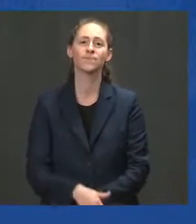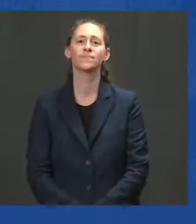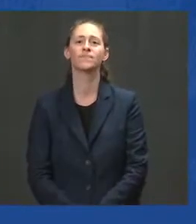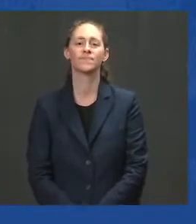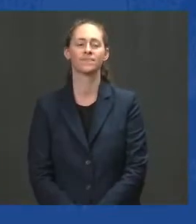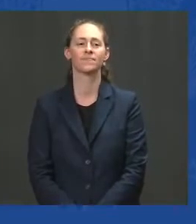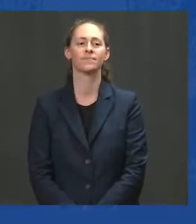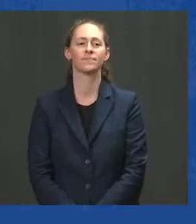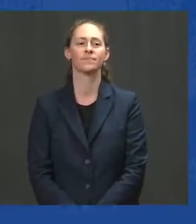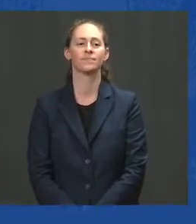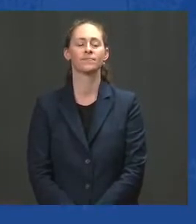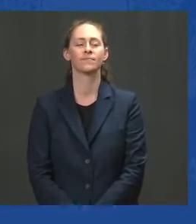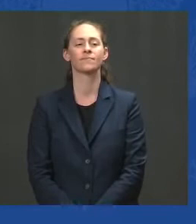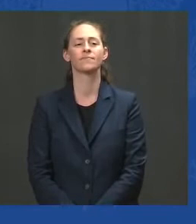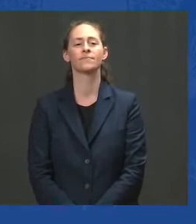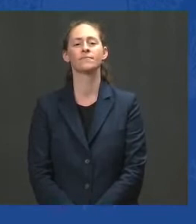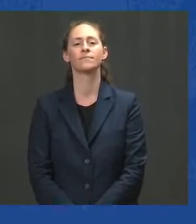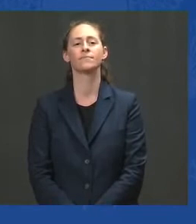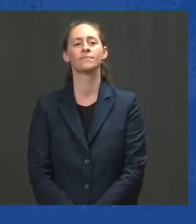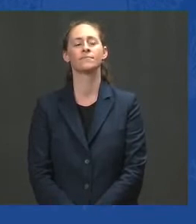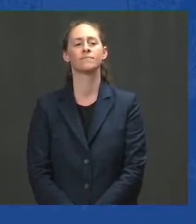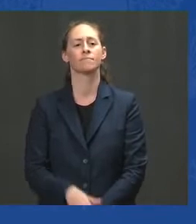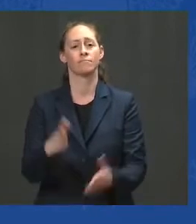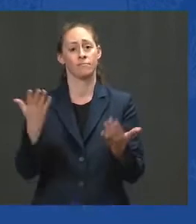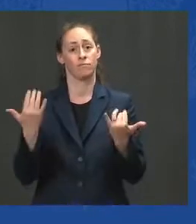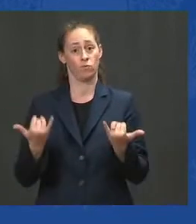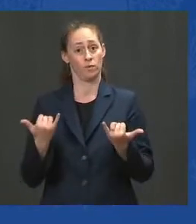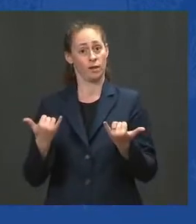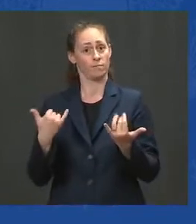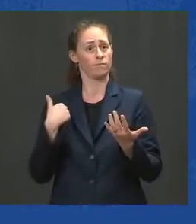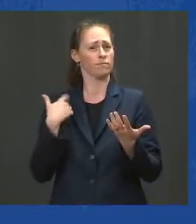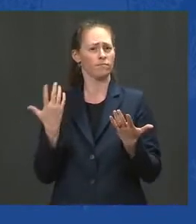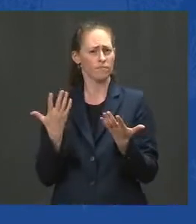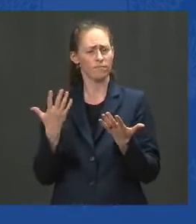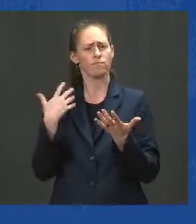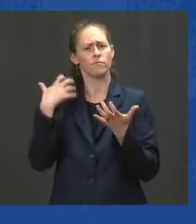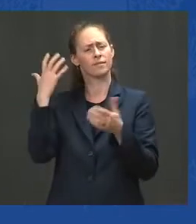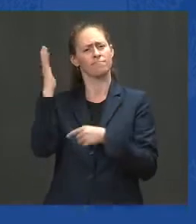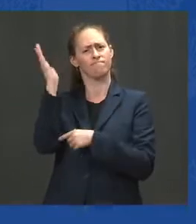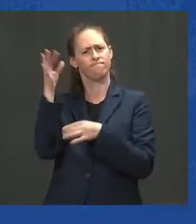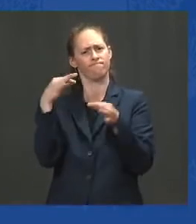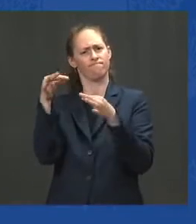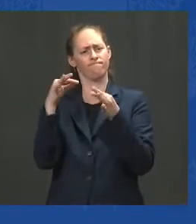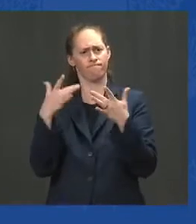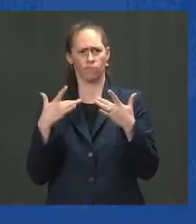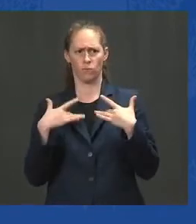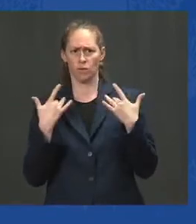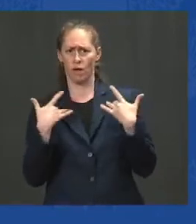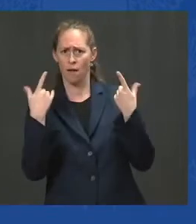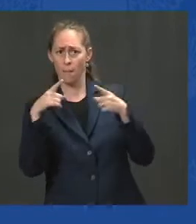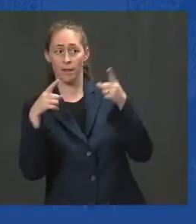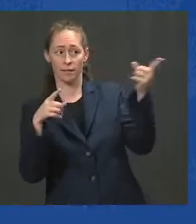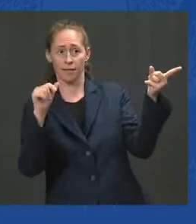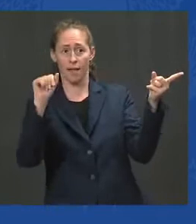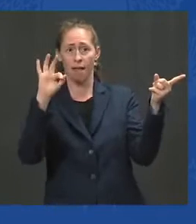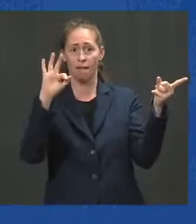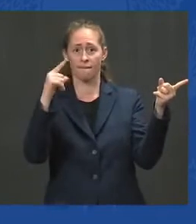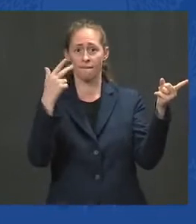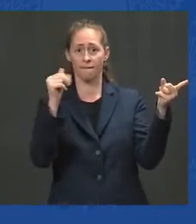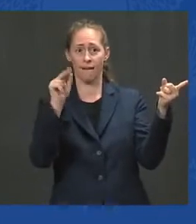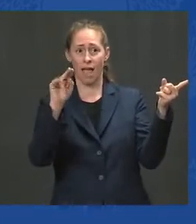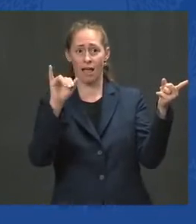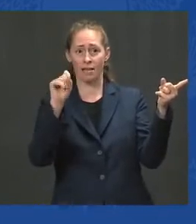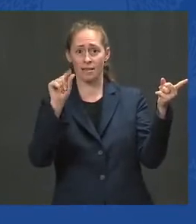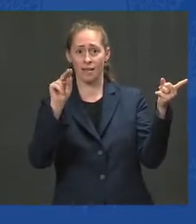I want to speak today to the unfolding situation in Afghanistan, the developments that have taken place in the last